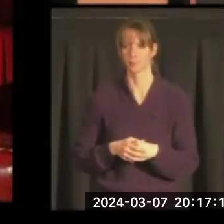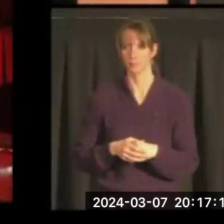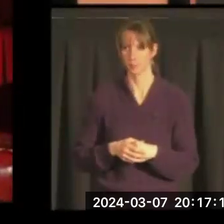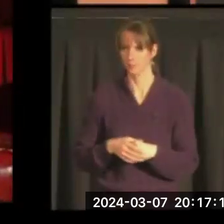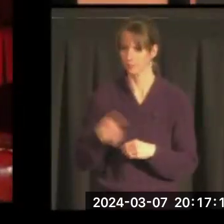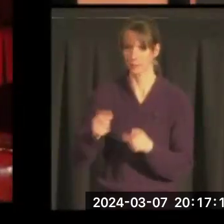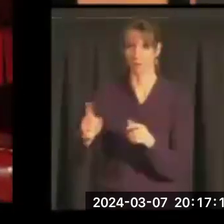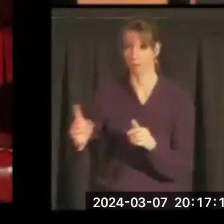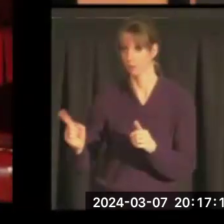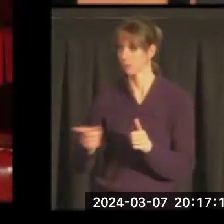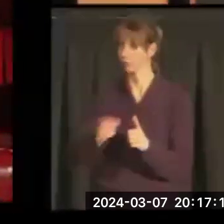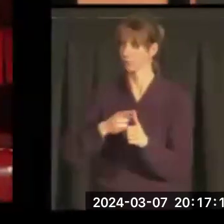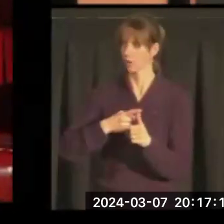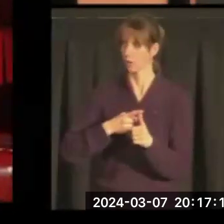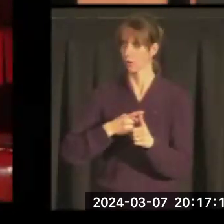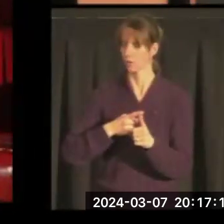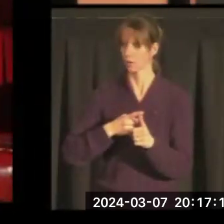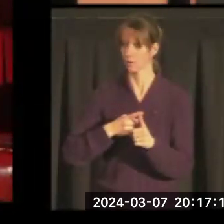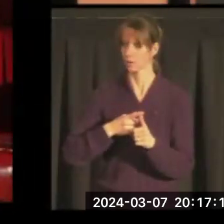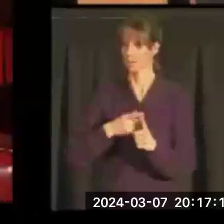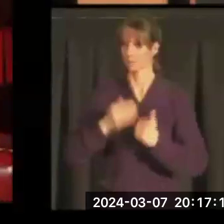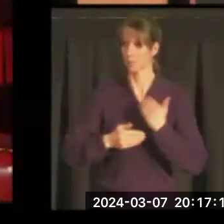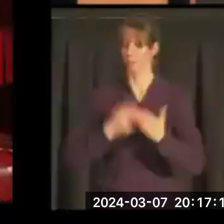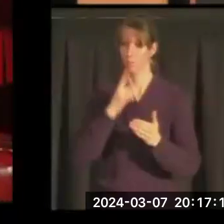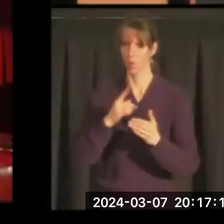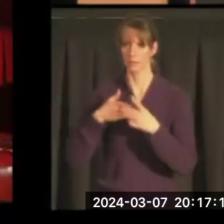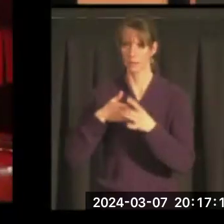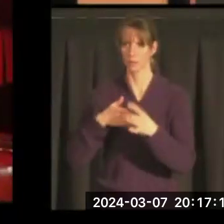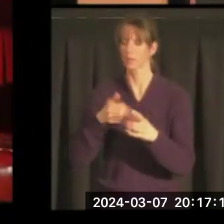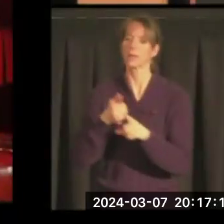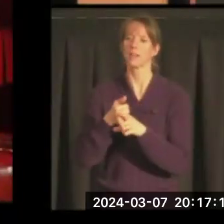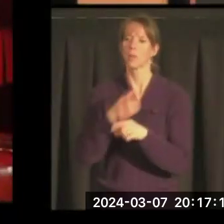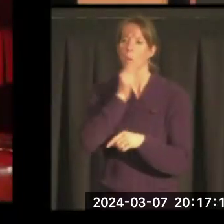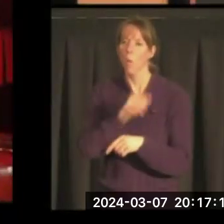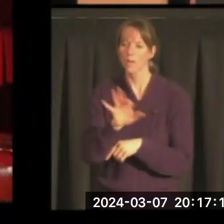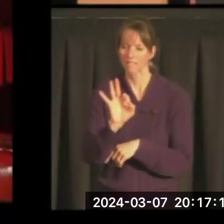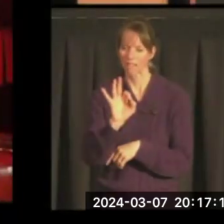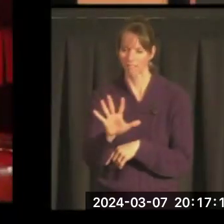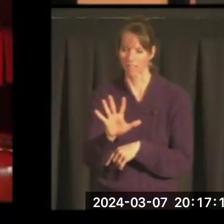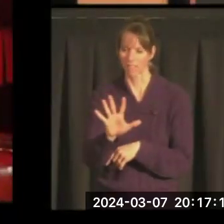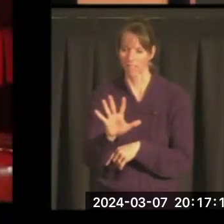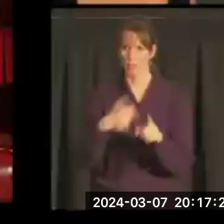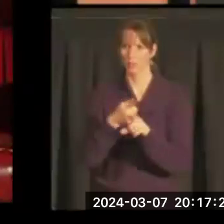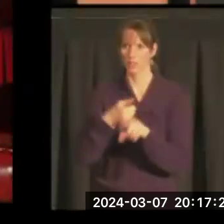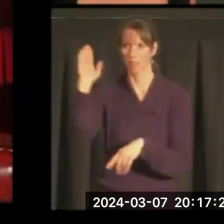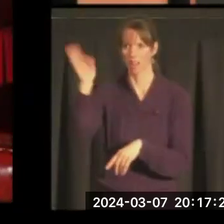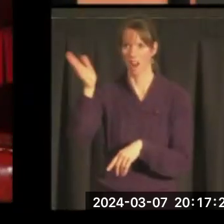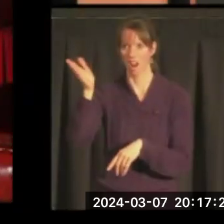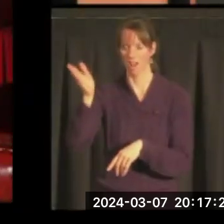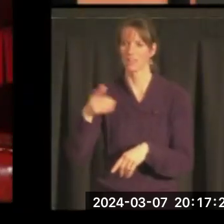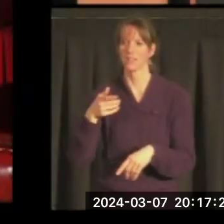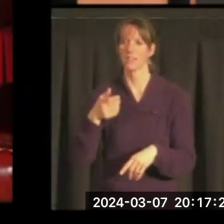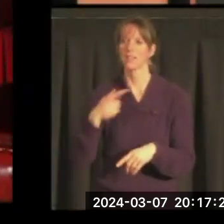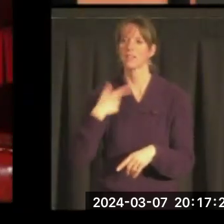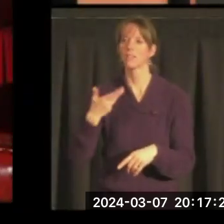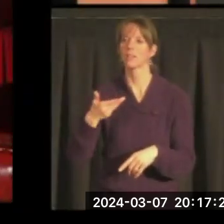the first in a series on leadership. He's 95 years old when he gives this lecture. And he's